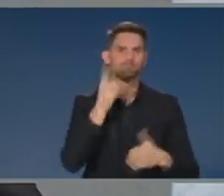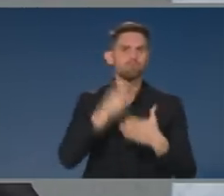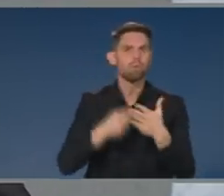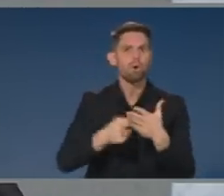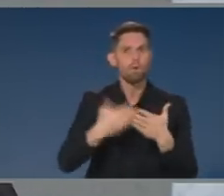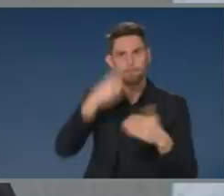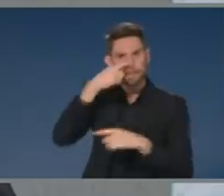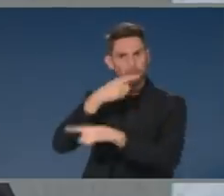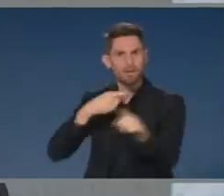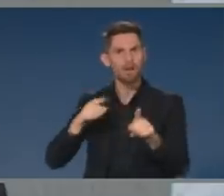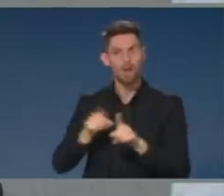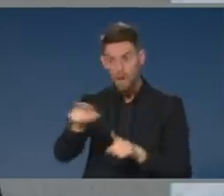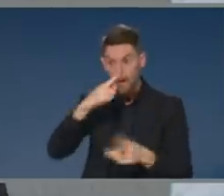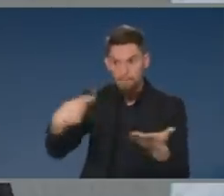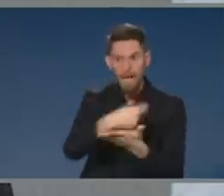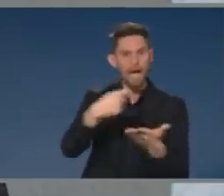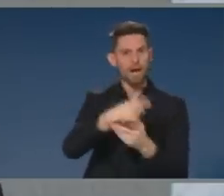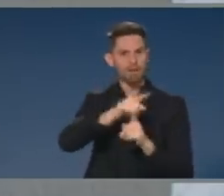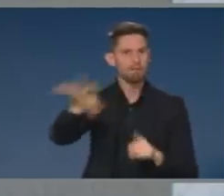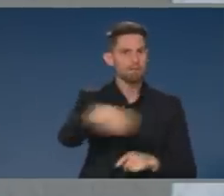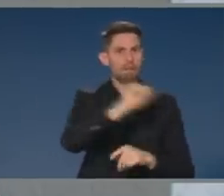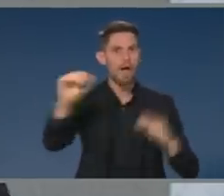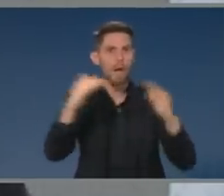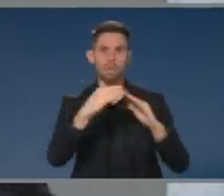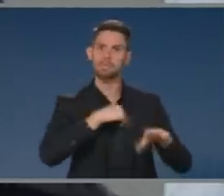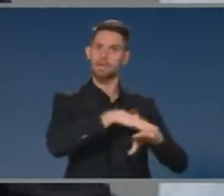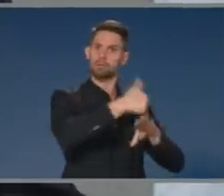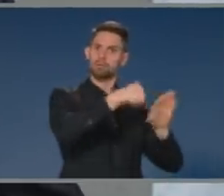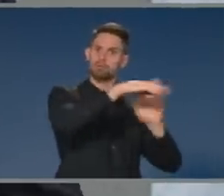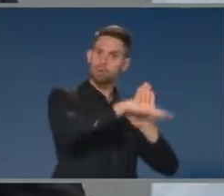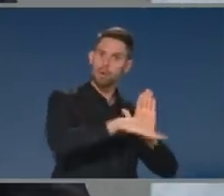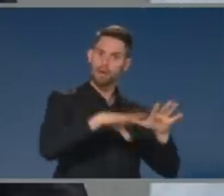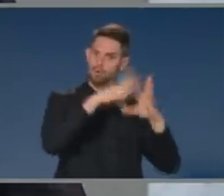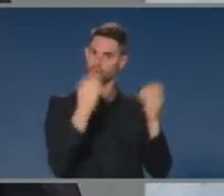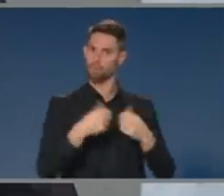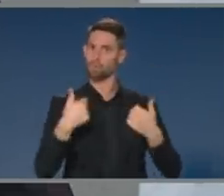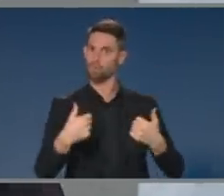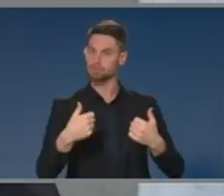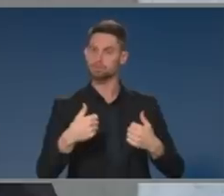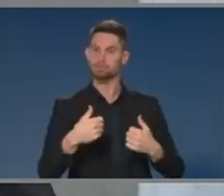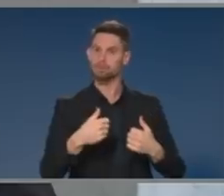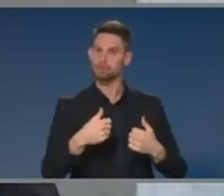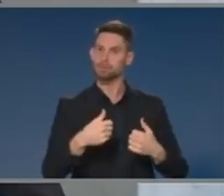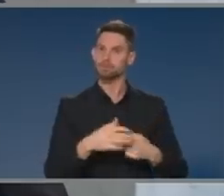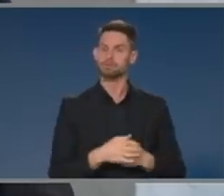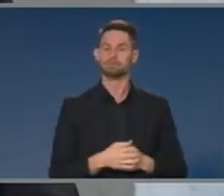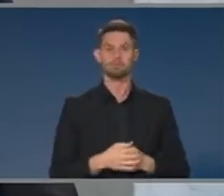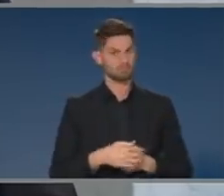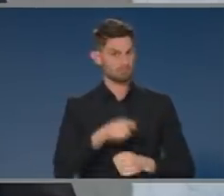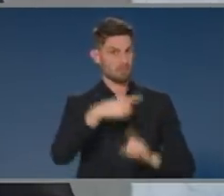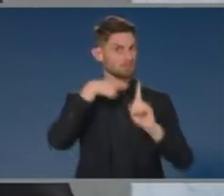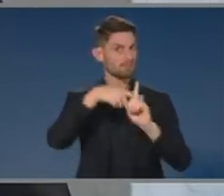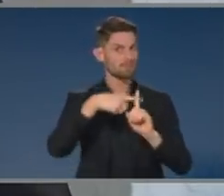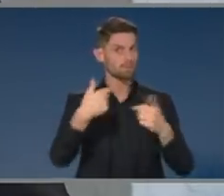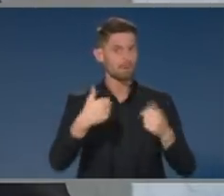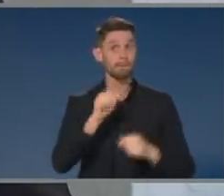issues such as recovery operations and things of that nature, that is very welcome. But, you know, our system is